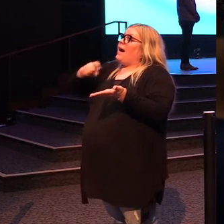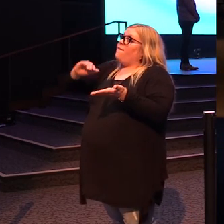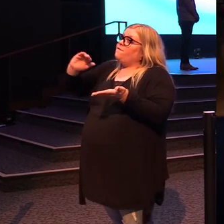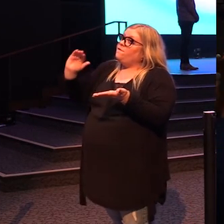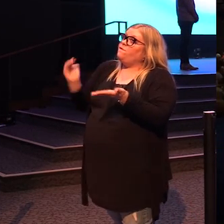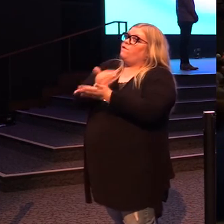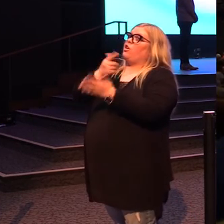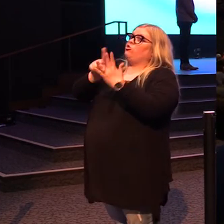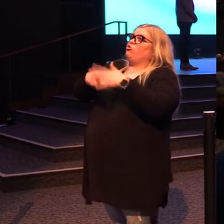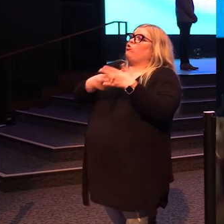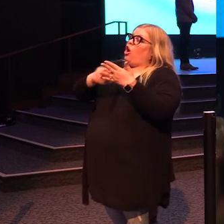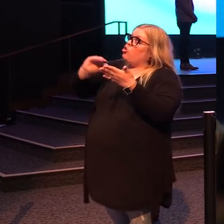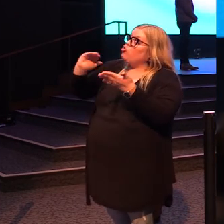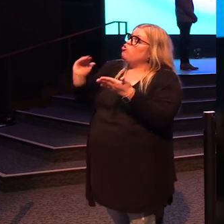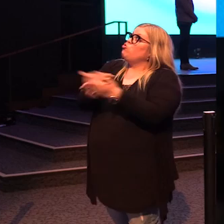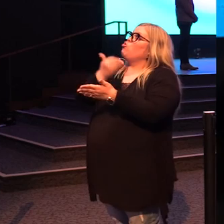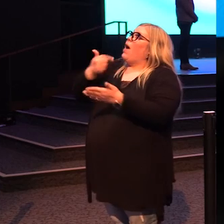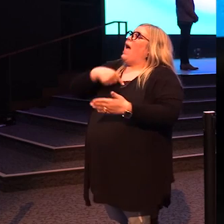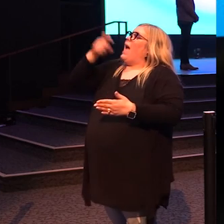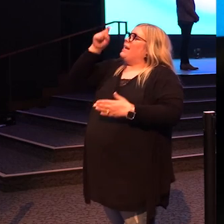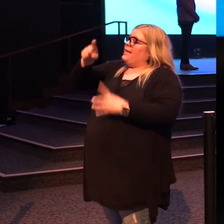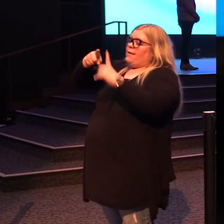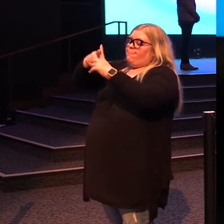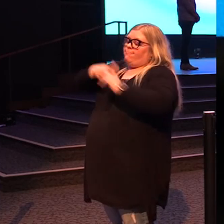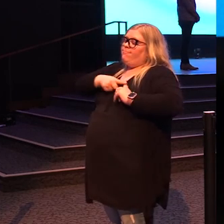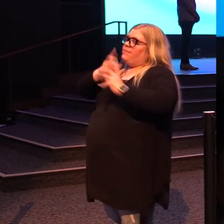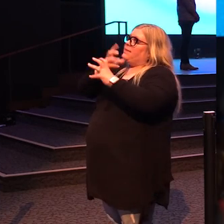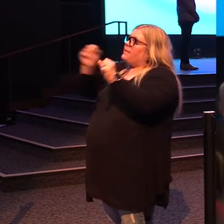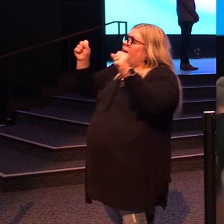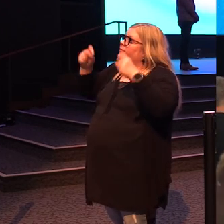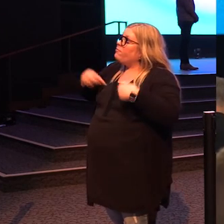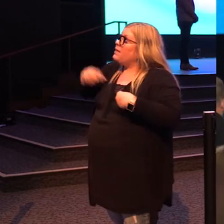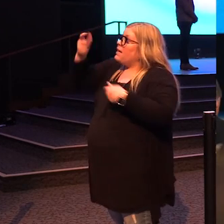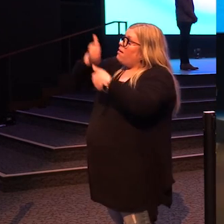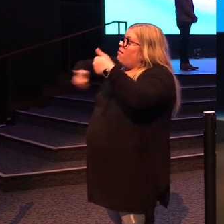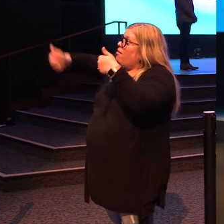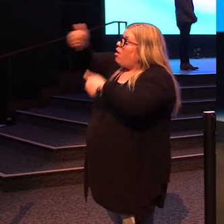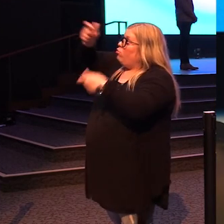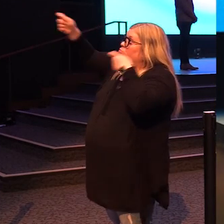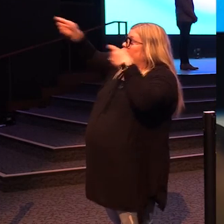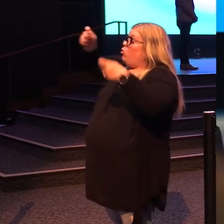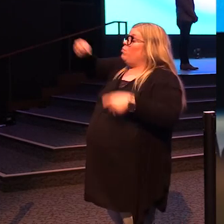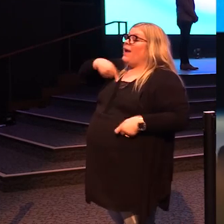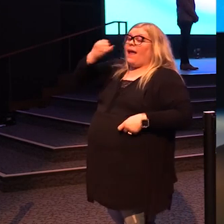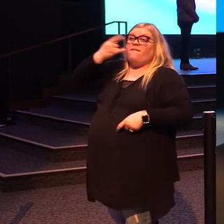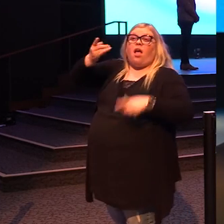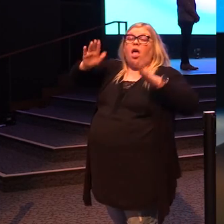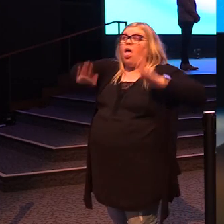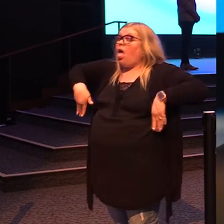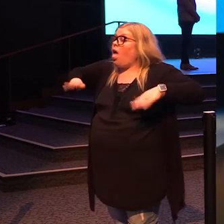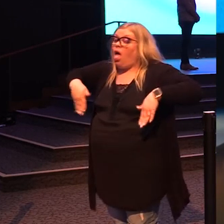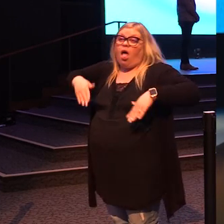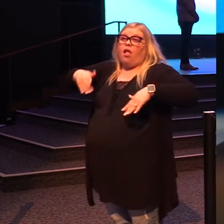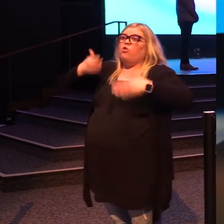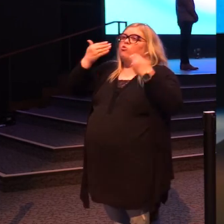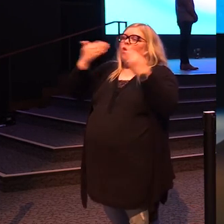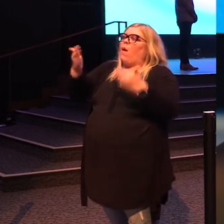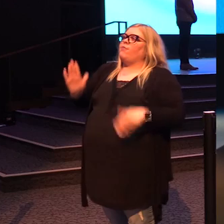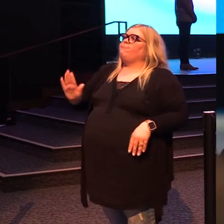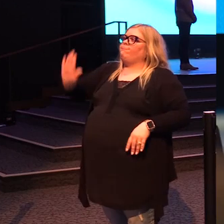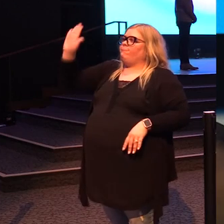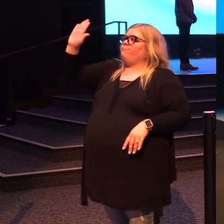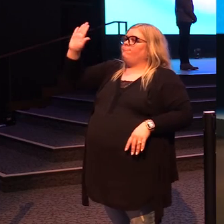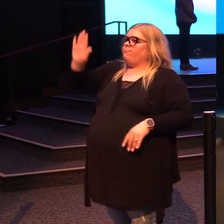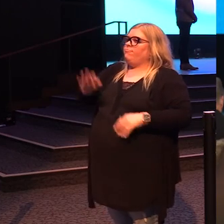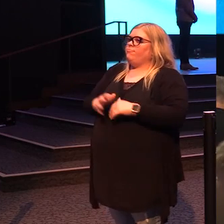start. I need a new beginning. I need a Savior. I need him to be Lord. I need him to take over. If that's you today, would simply as eyes are closed, just lift your